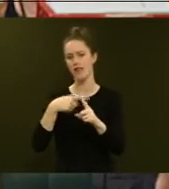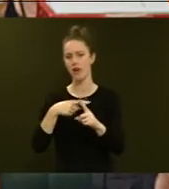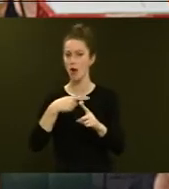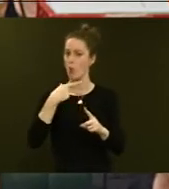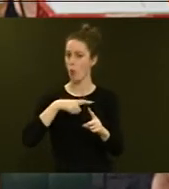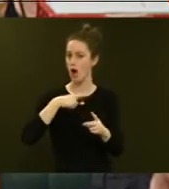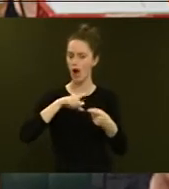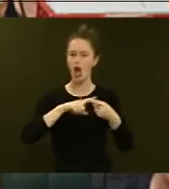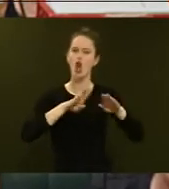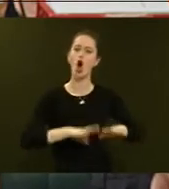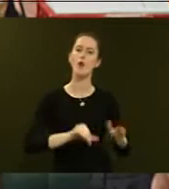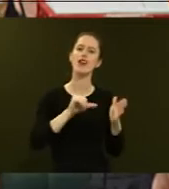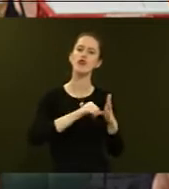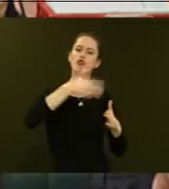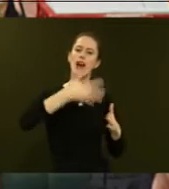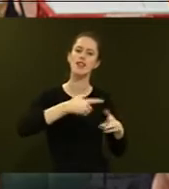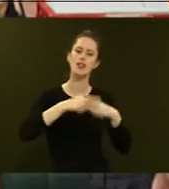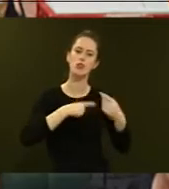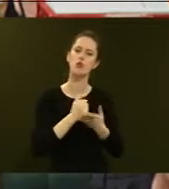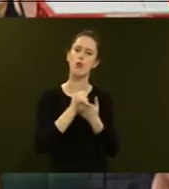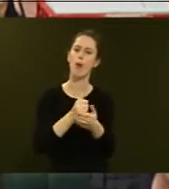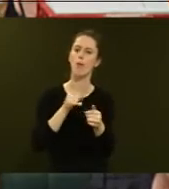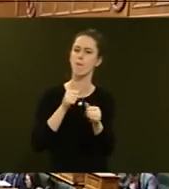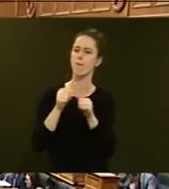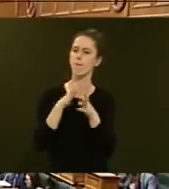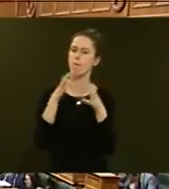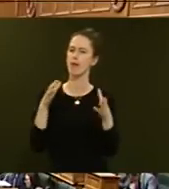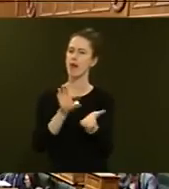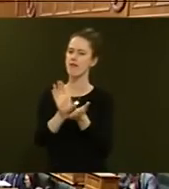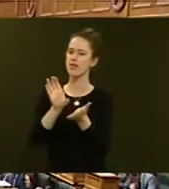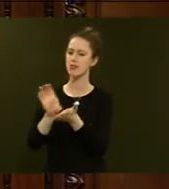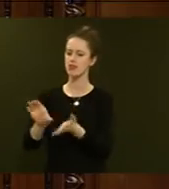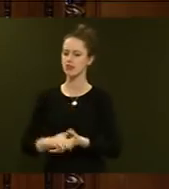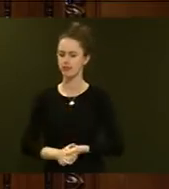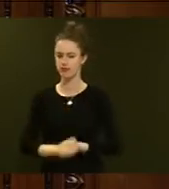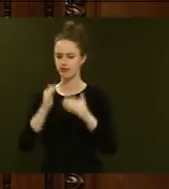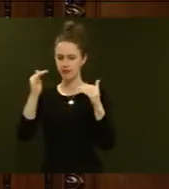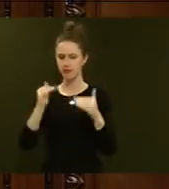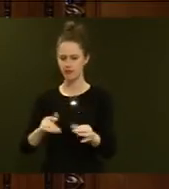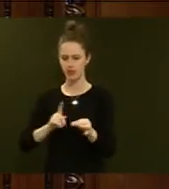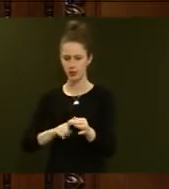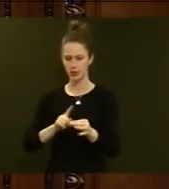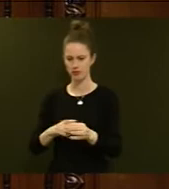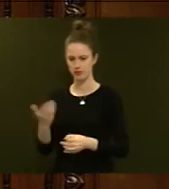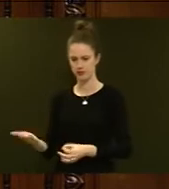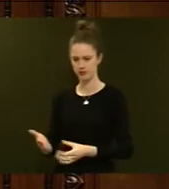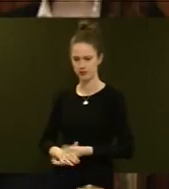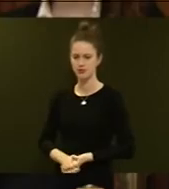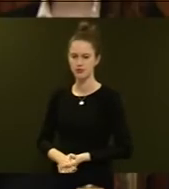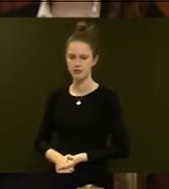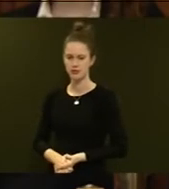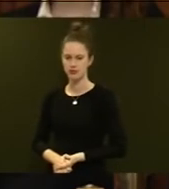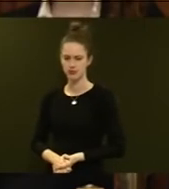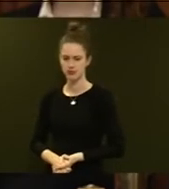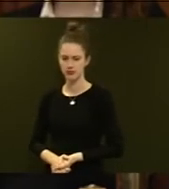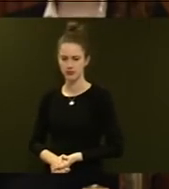part due to low interest rates continuing to support greater investment. Question number five, Chris Bishop. Thank you,